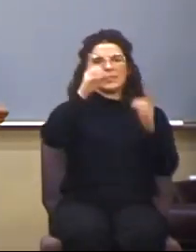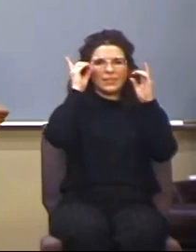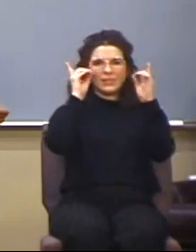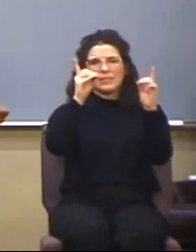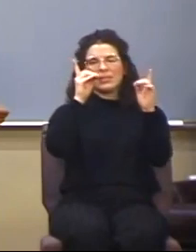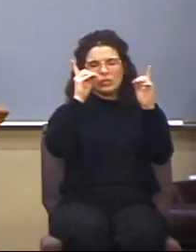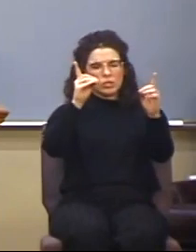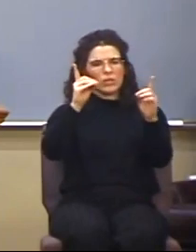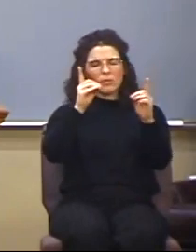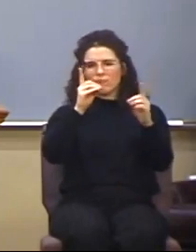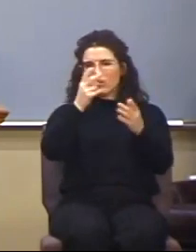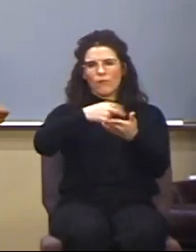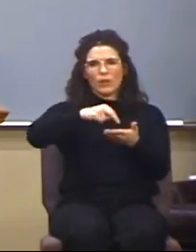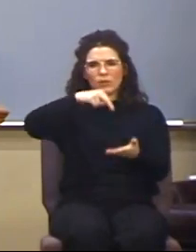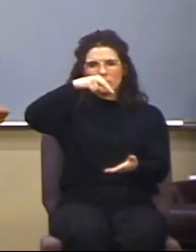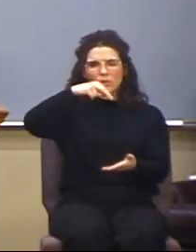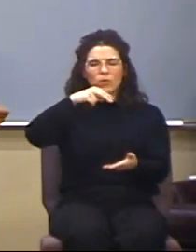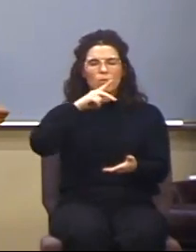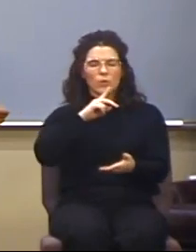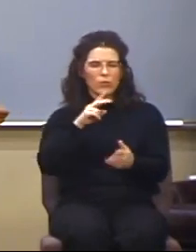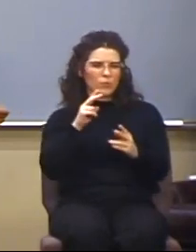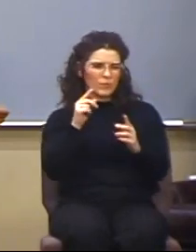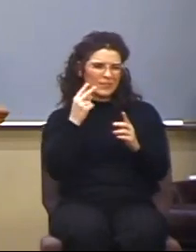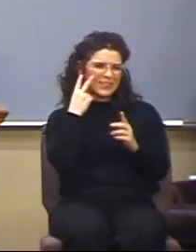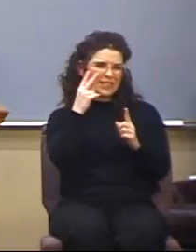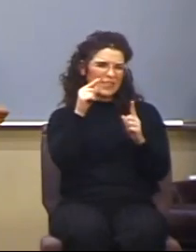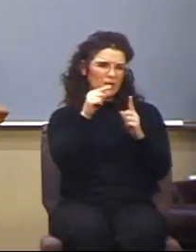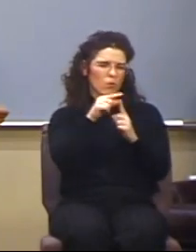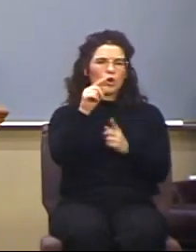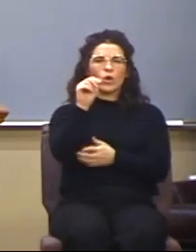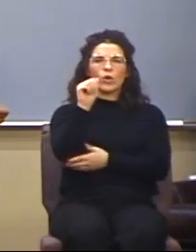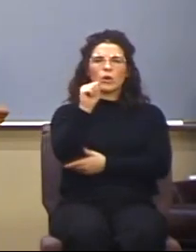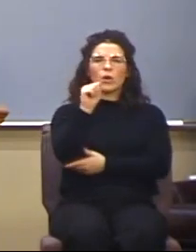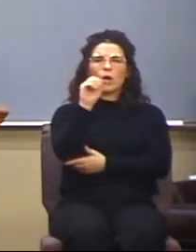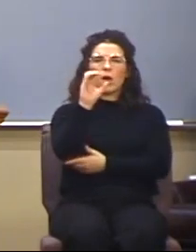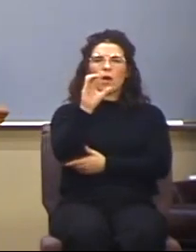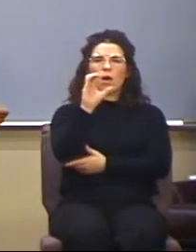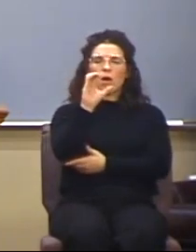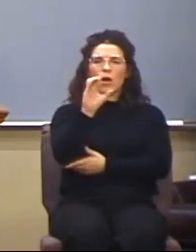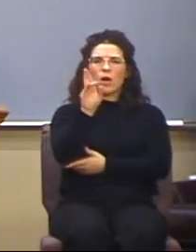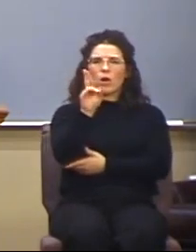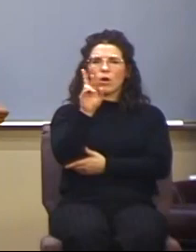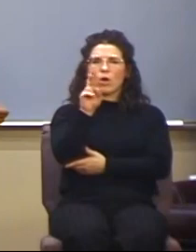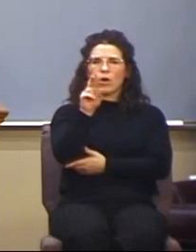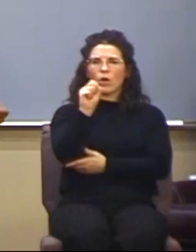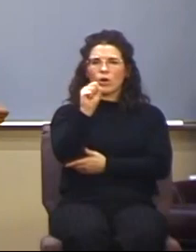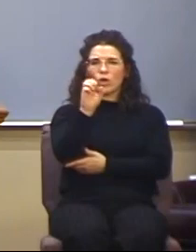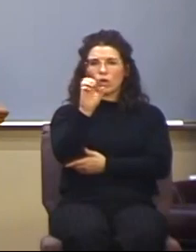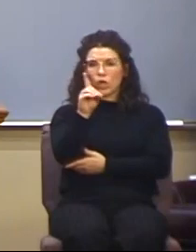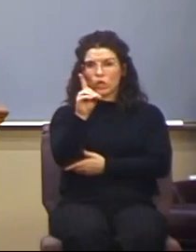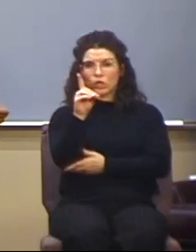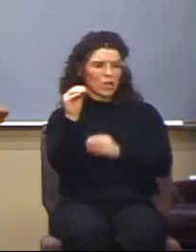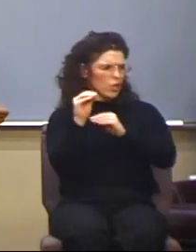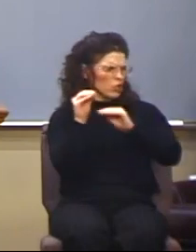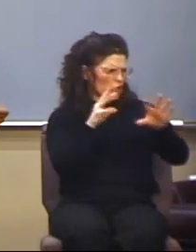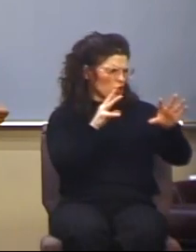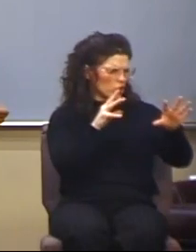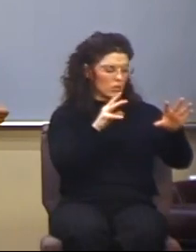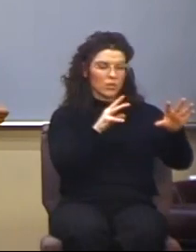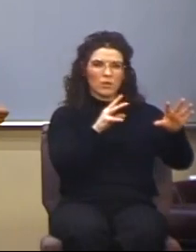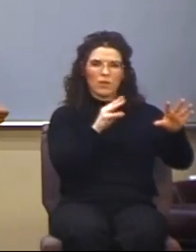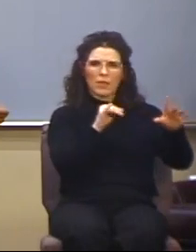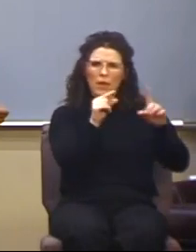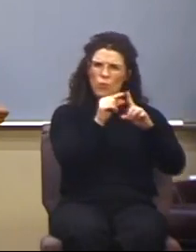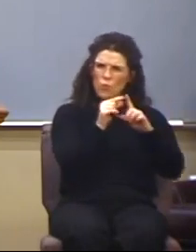When we look at the word accursed, we find that that word has to do with Jesus